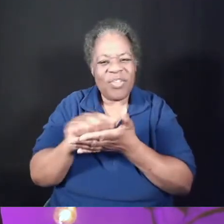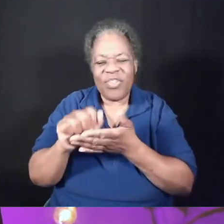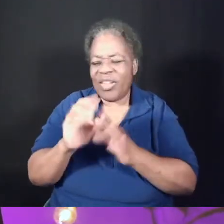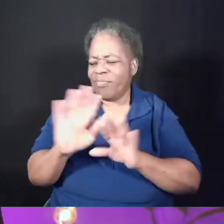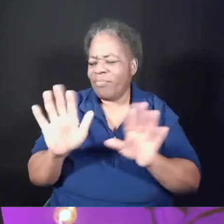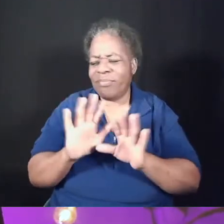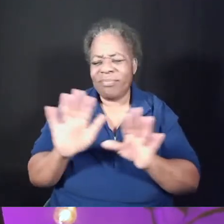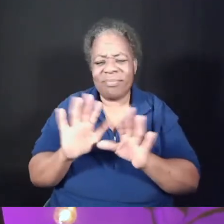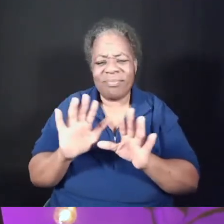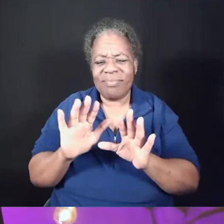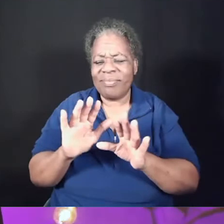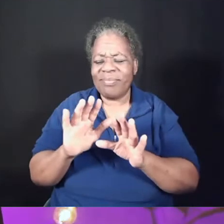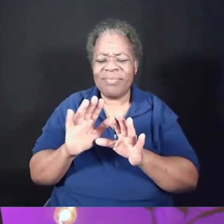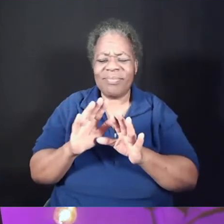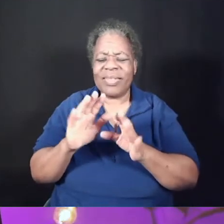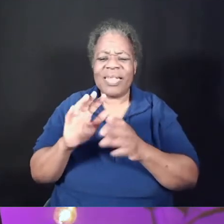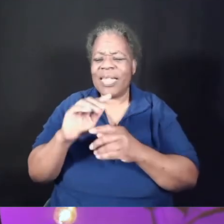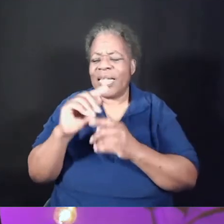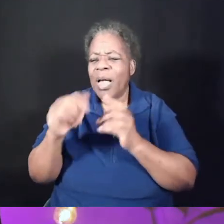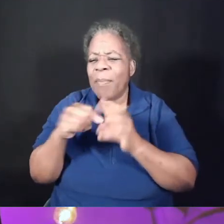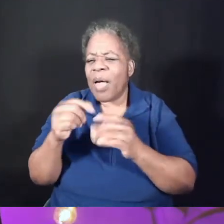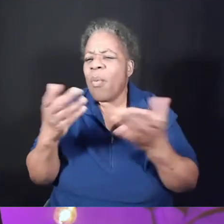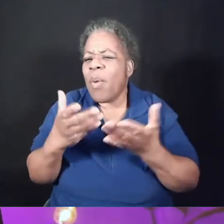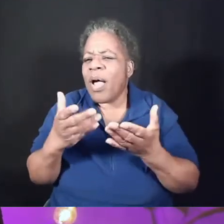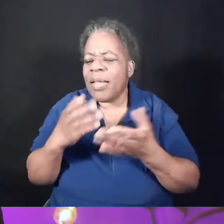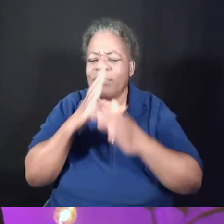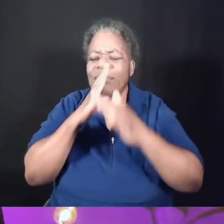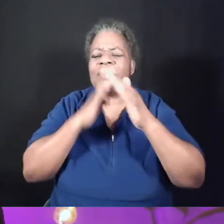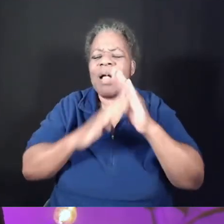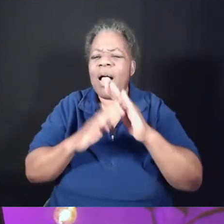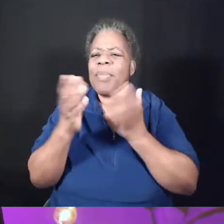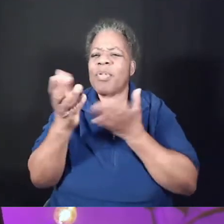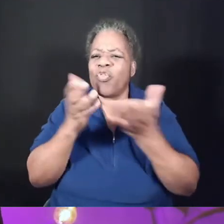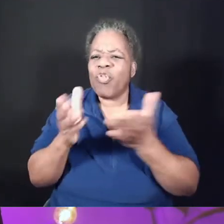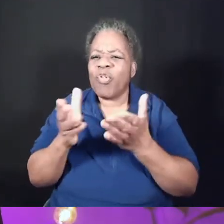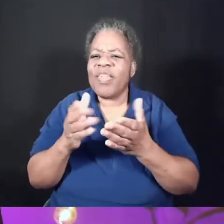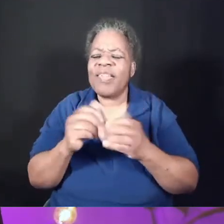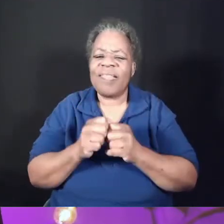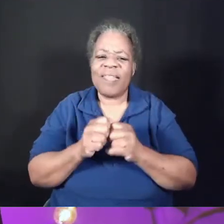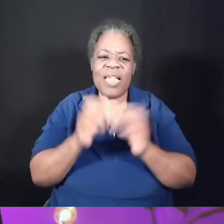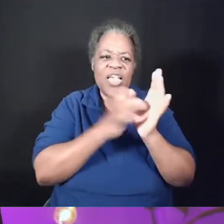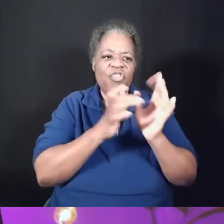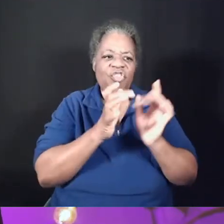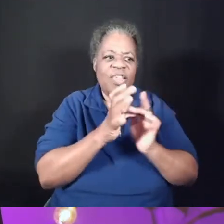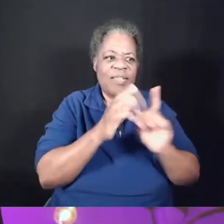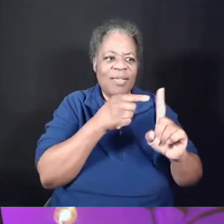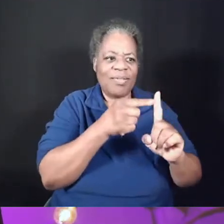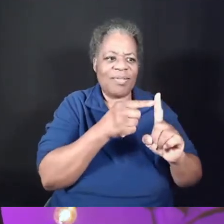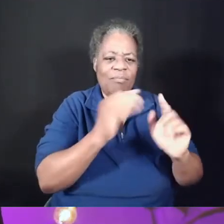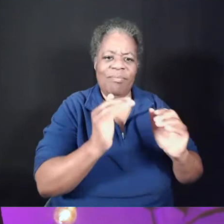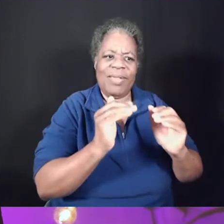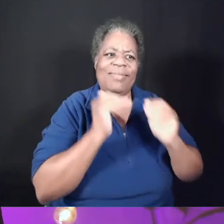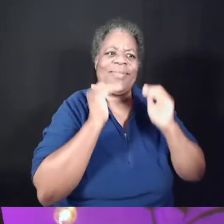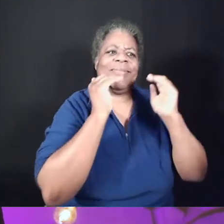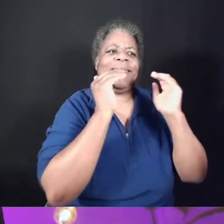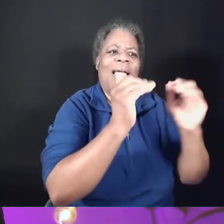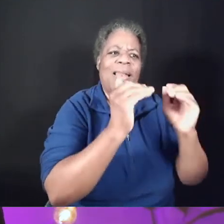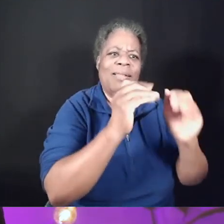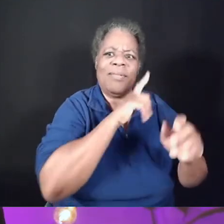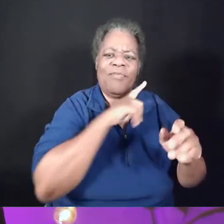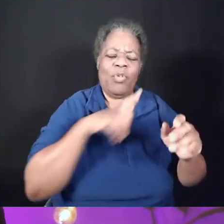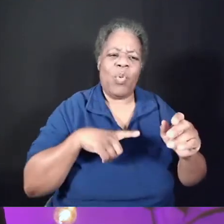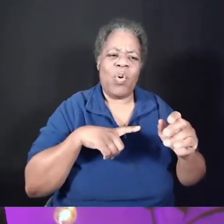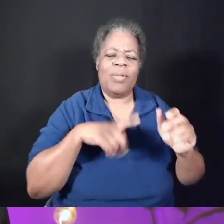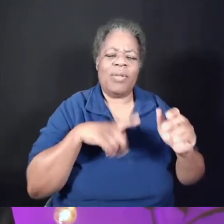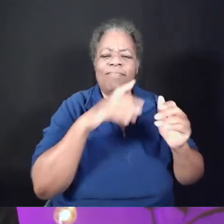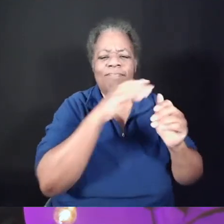humble service. This was about Jesus putting aside his status as teacher and Lord and taking on the humble attitude of a servant.